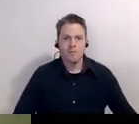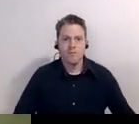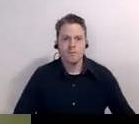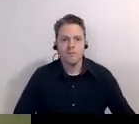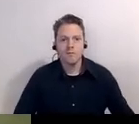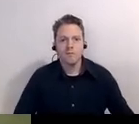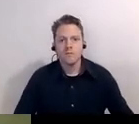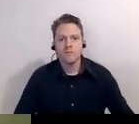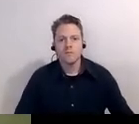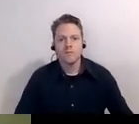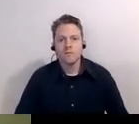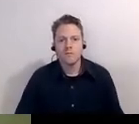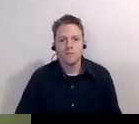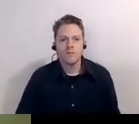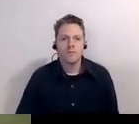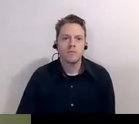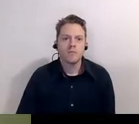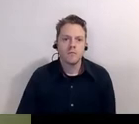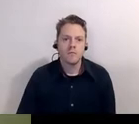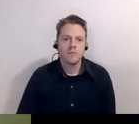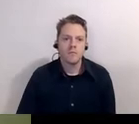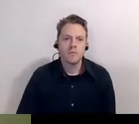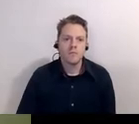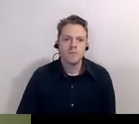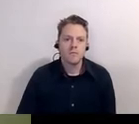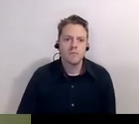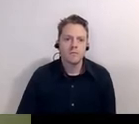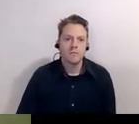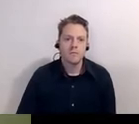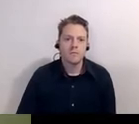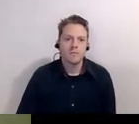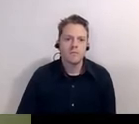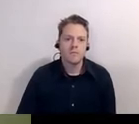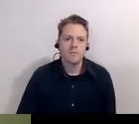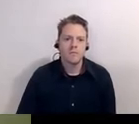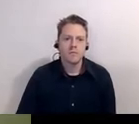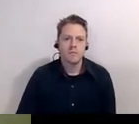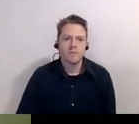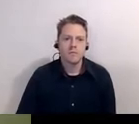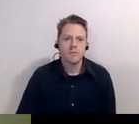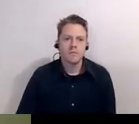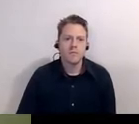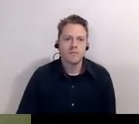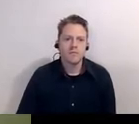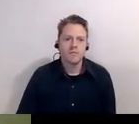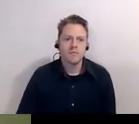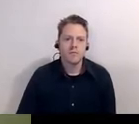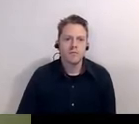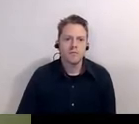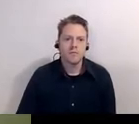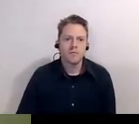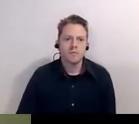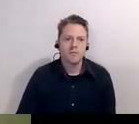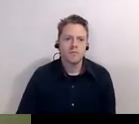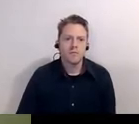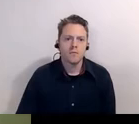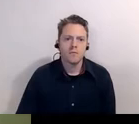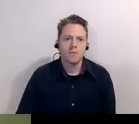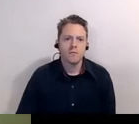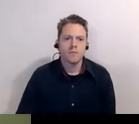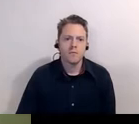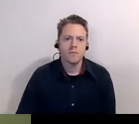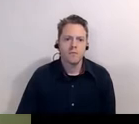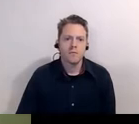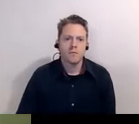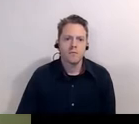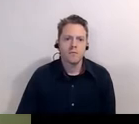and then also on this street you had mechanics and farmers bank so you could give loans to african-american families because they were having trouble